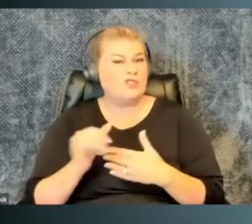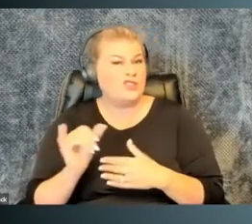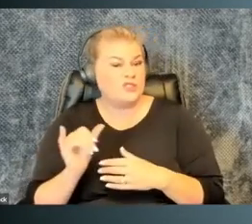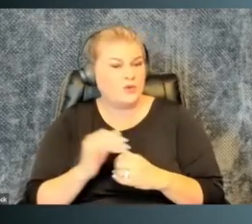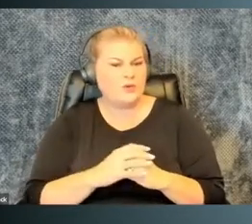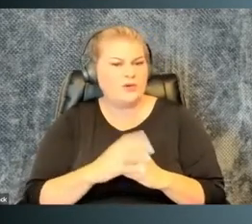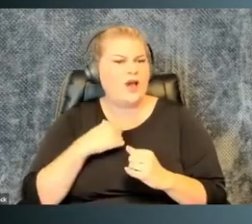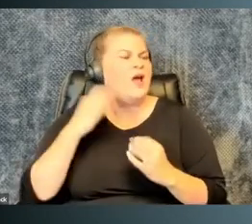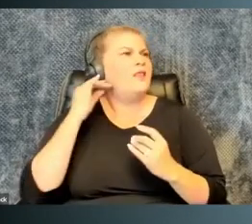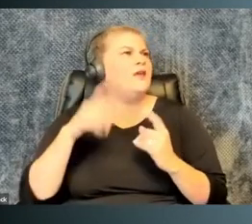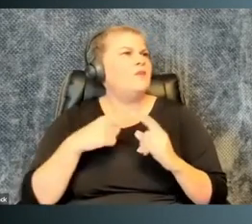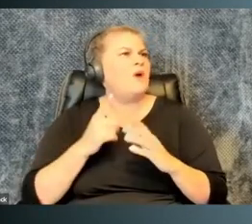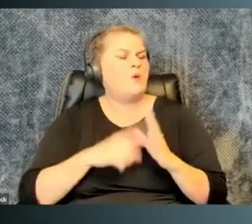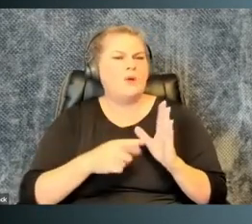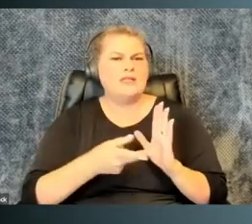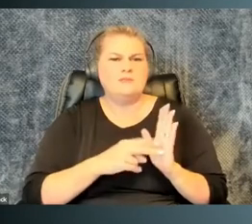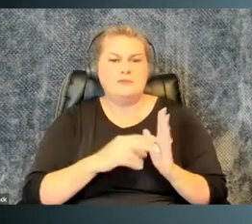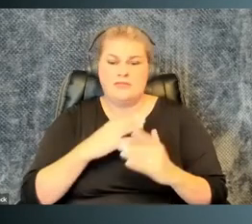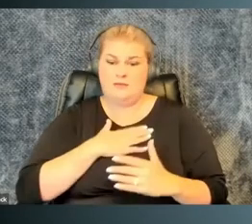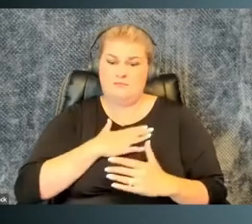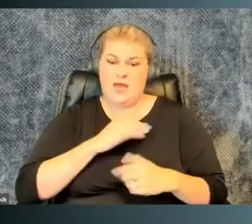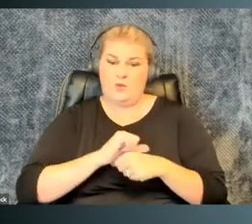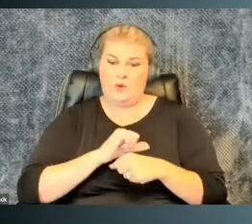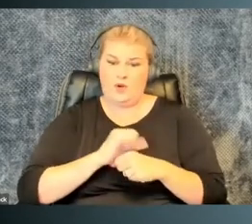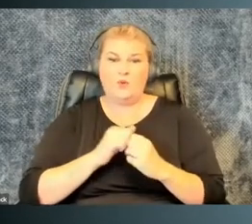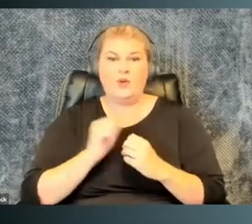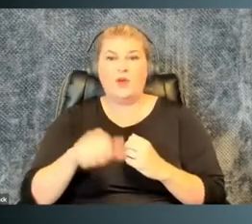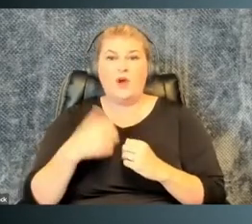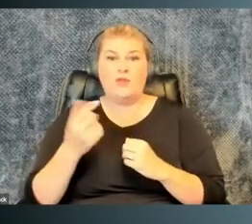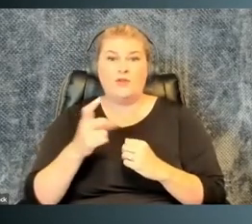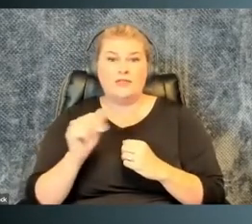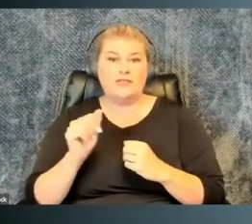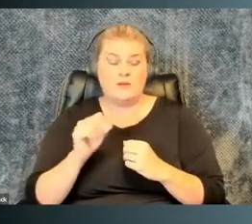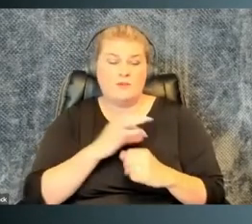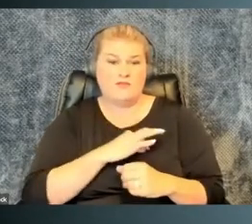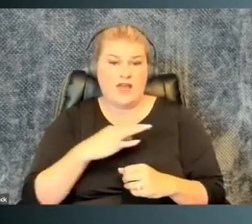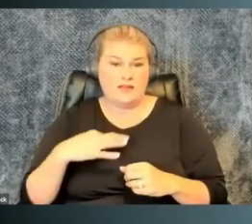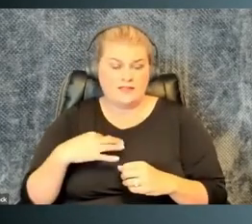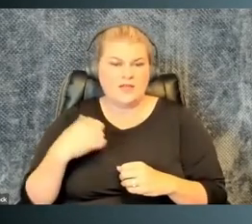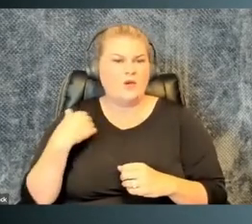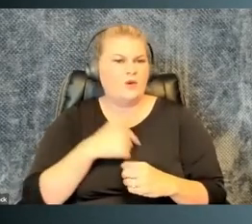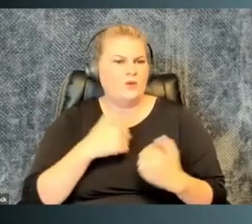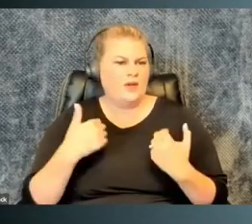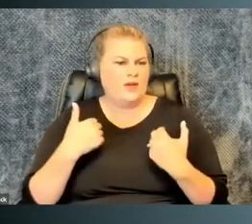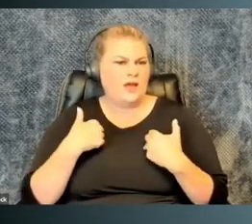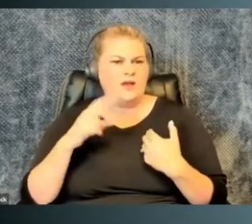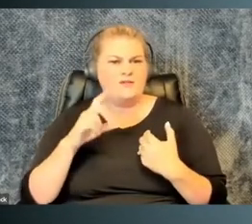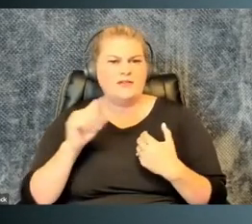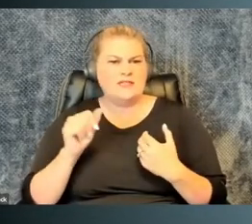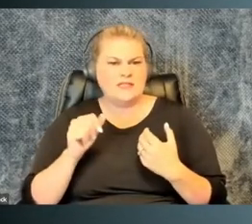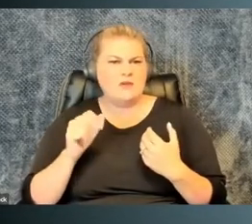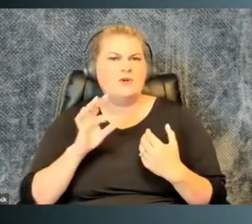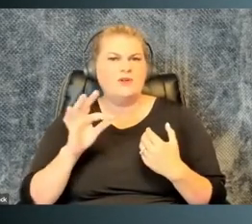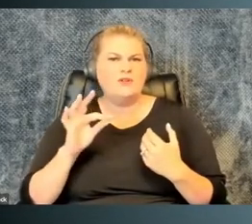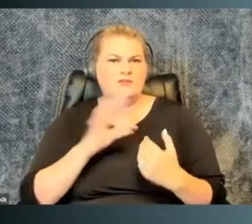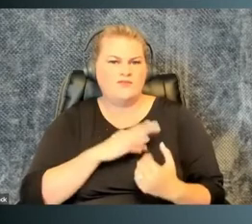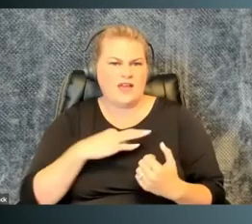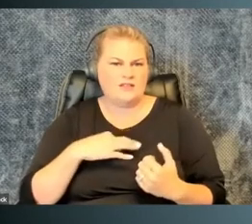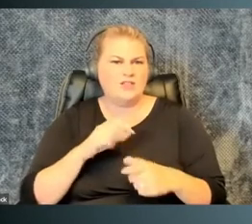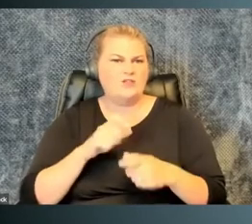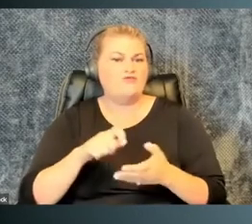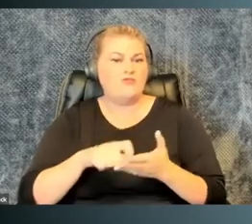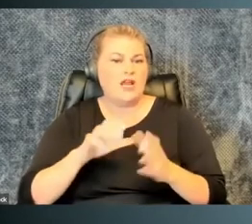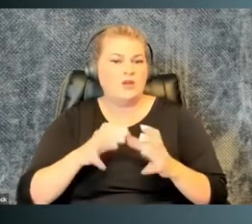research projects, too. I think about what this means in my own work with other disabled faculty. We have a